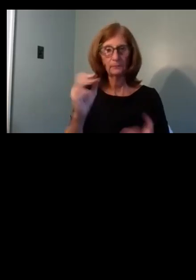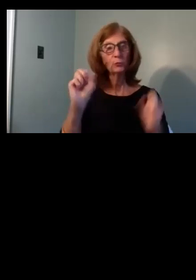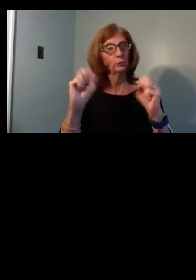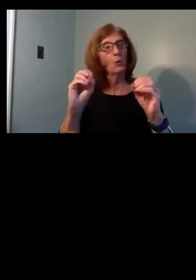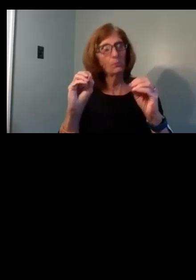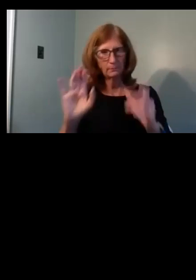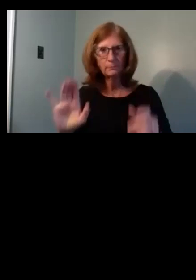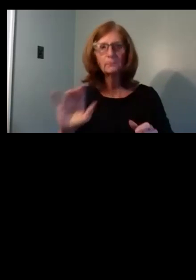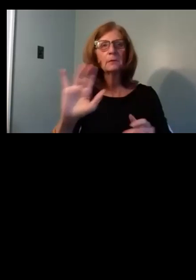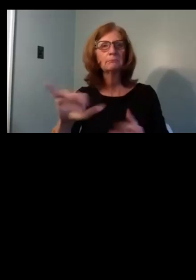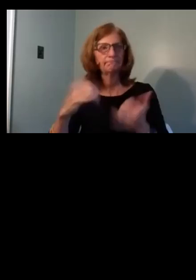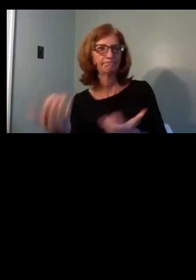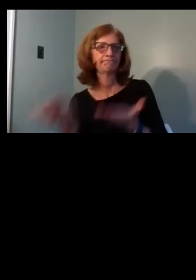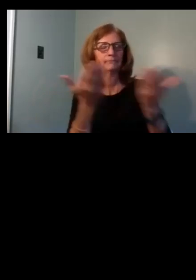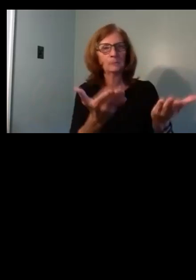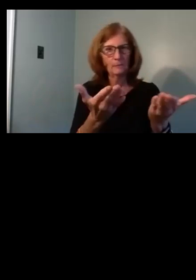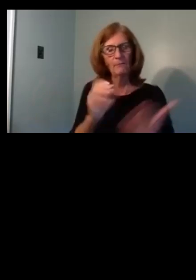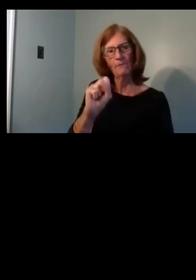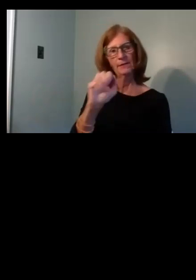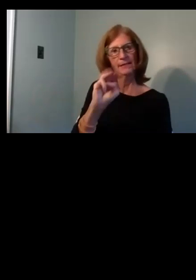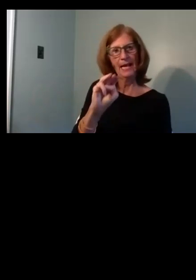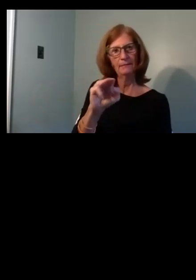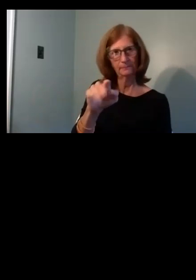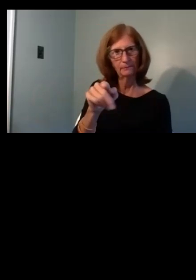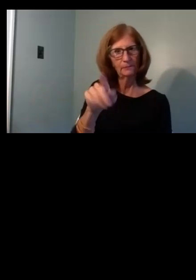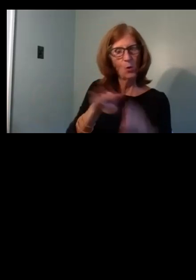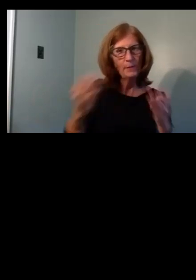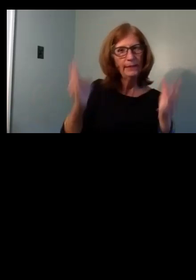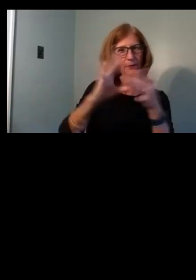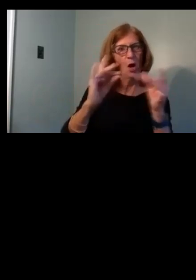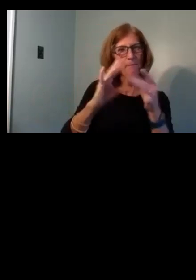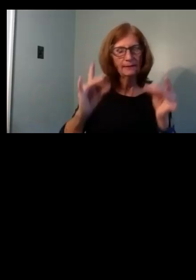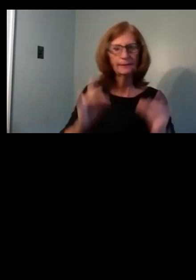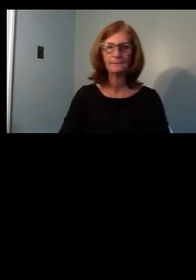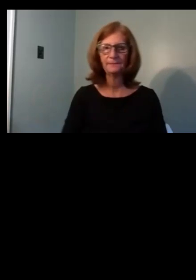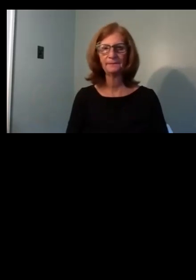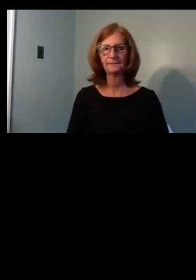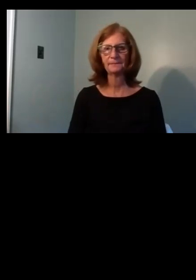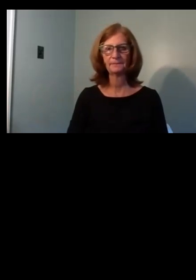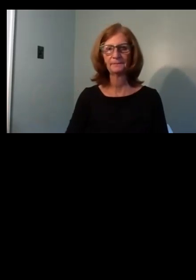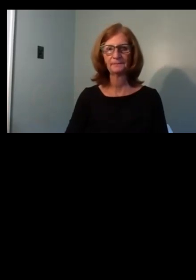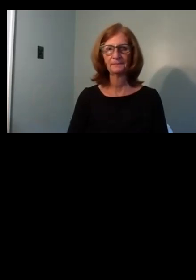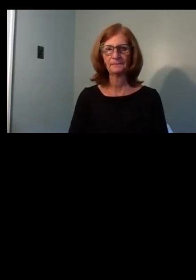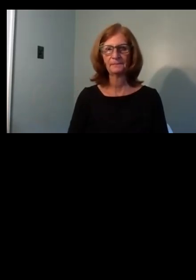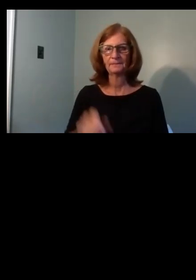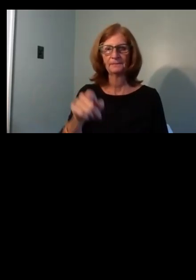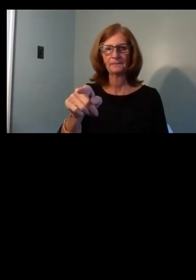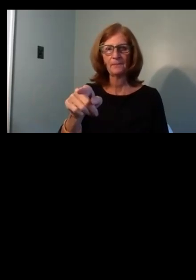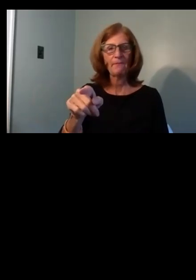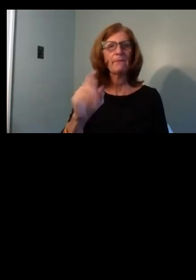pass it over to uh sam for opening comments it's uh uh to order the meeting again